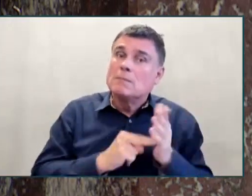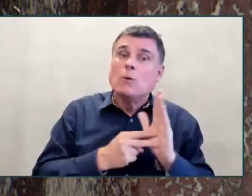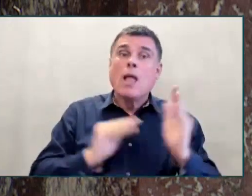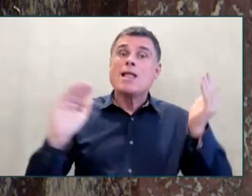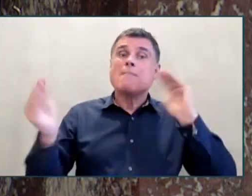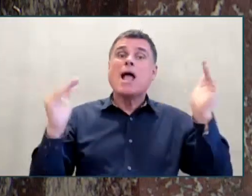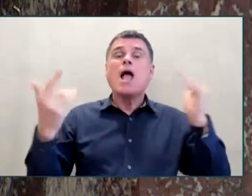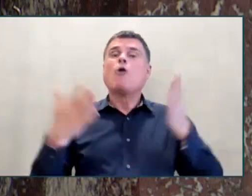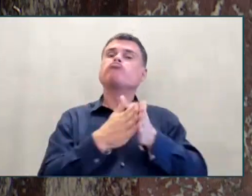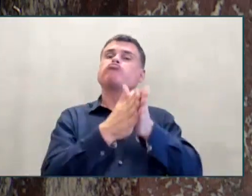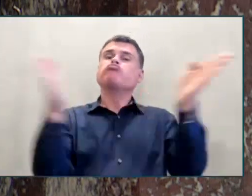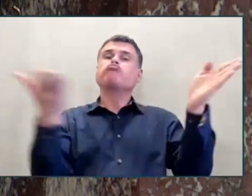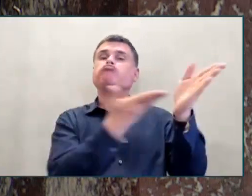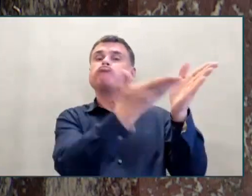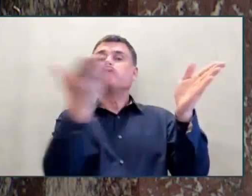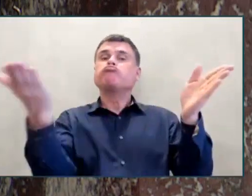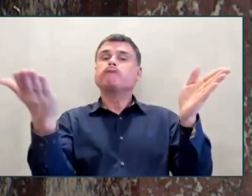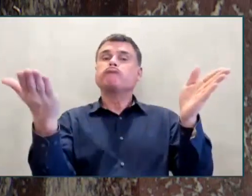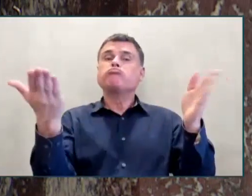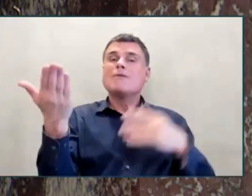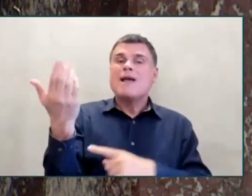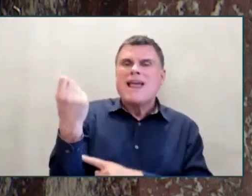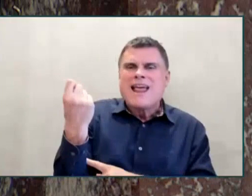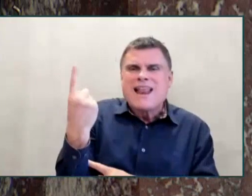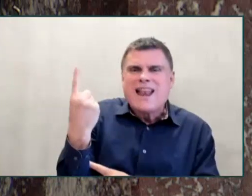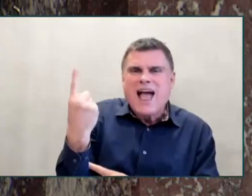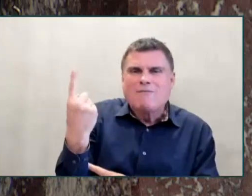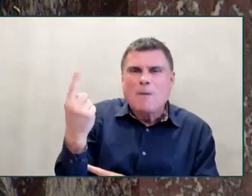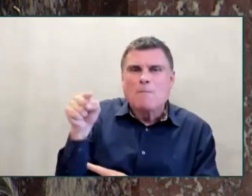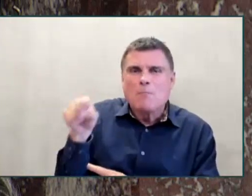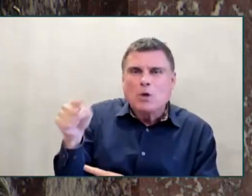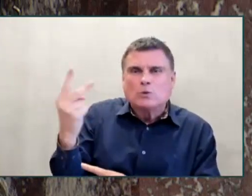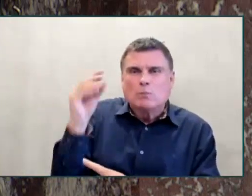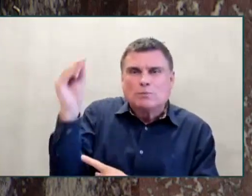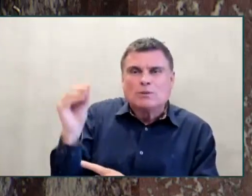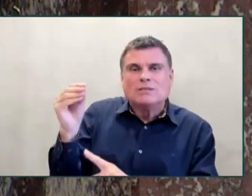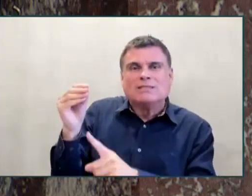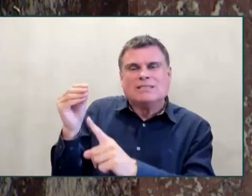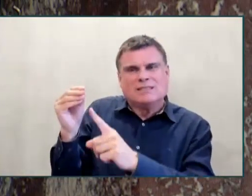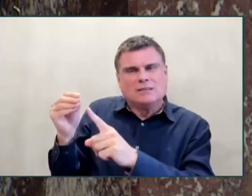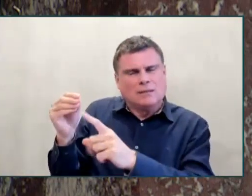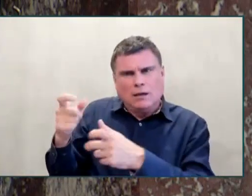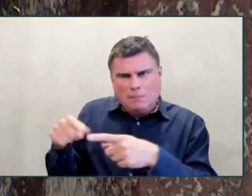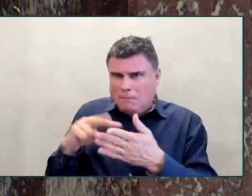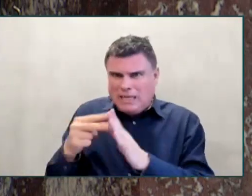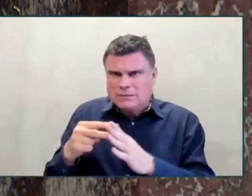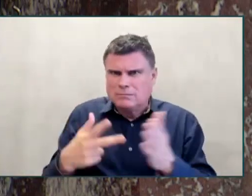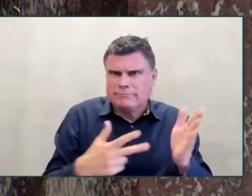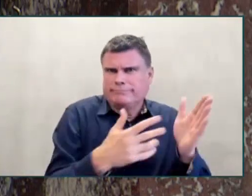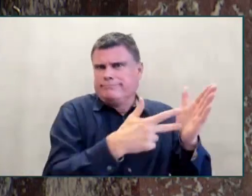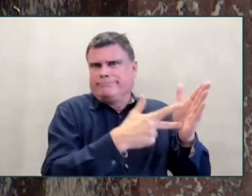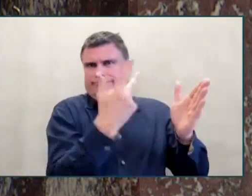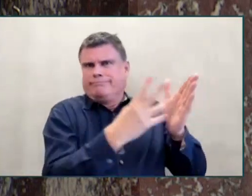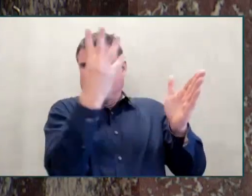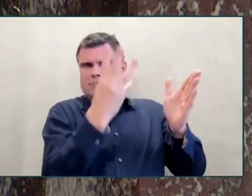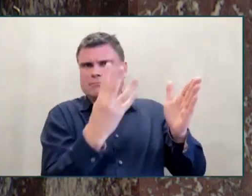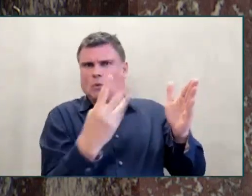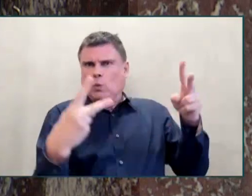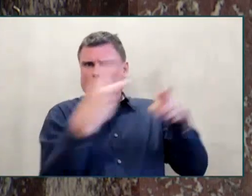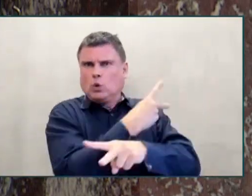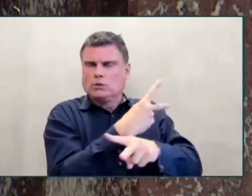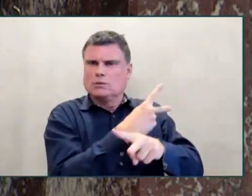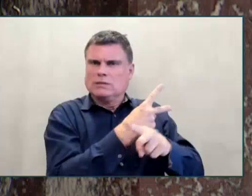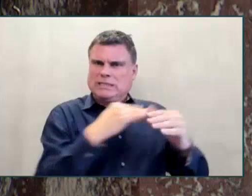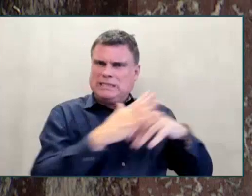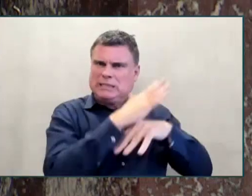drug poisoning. There is a direct connection, and we must make that direct connection to